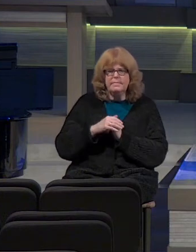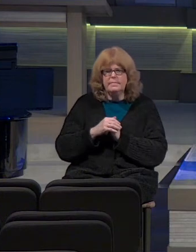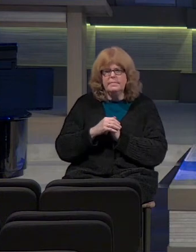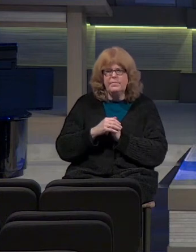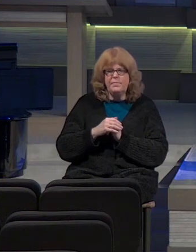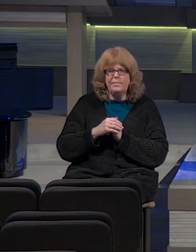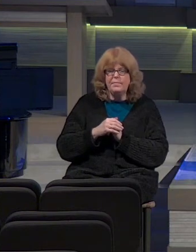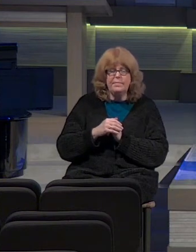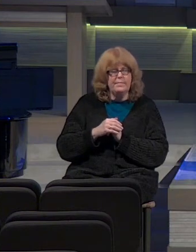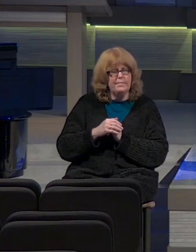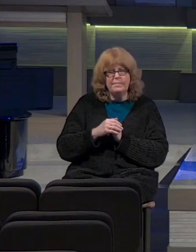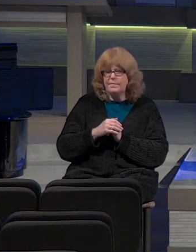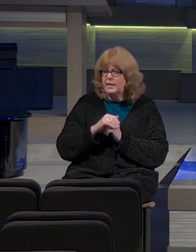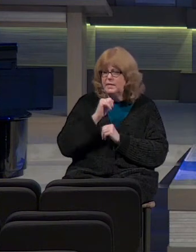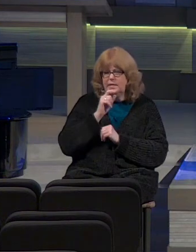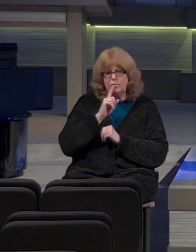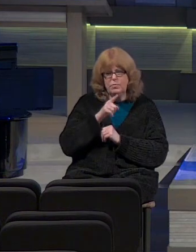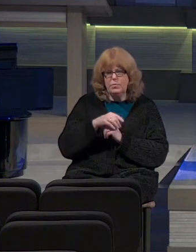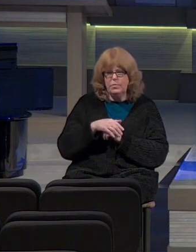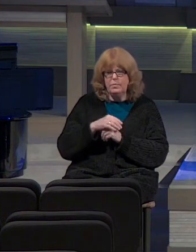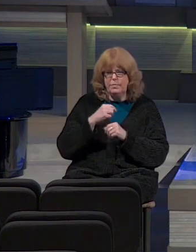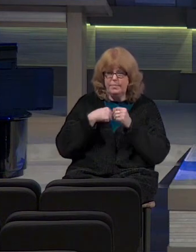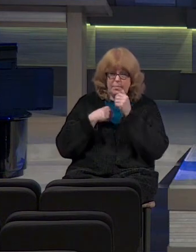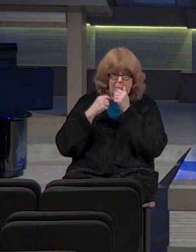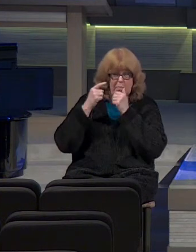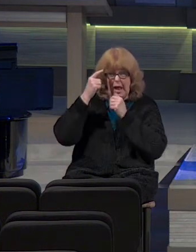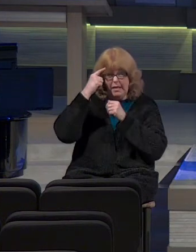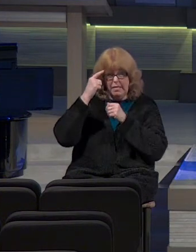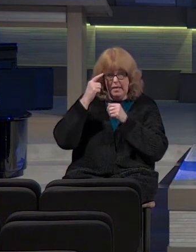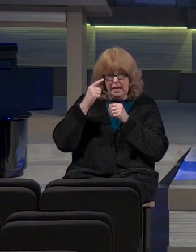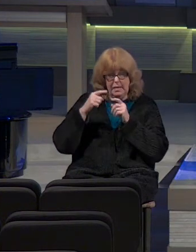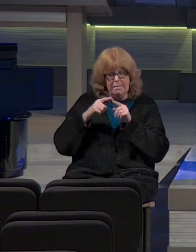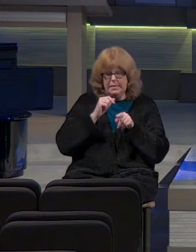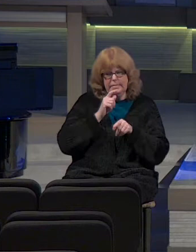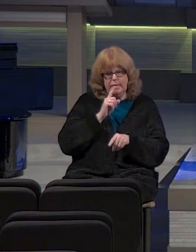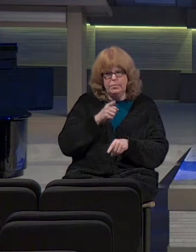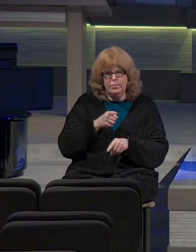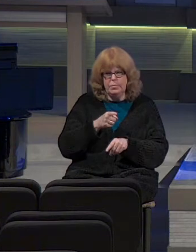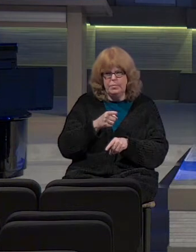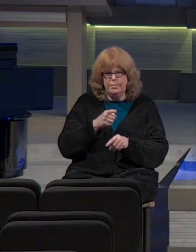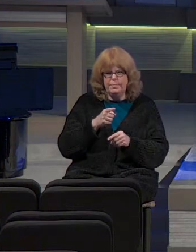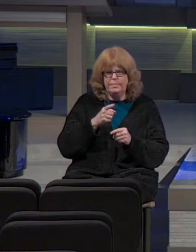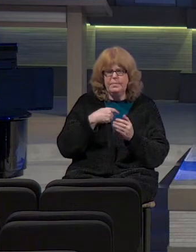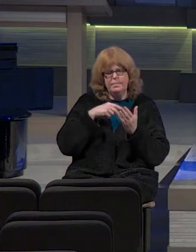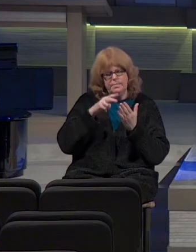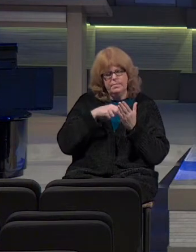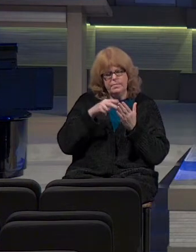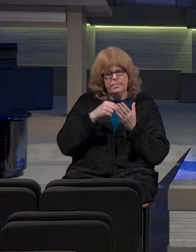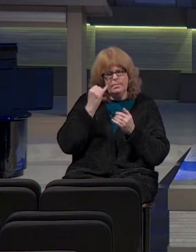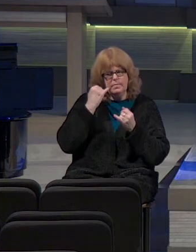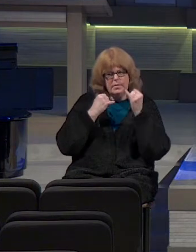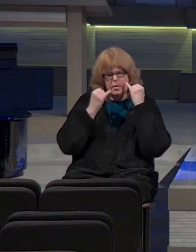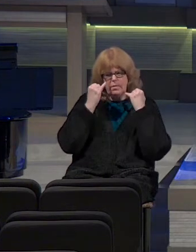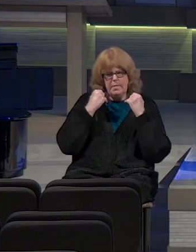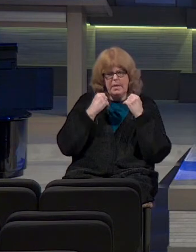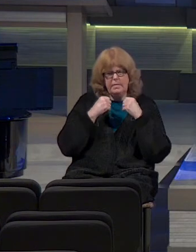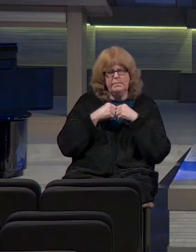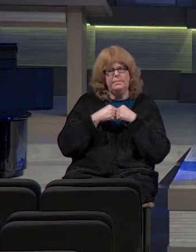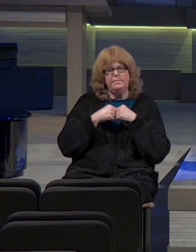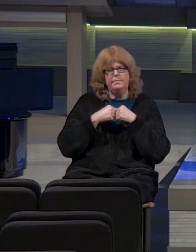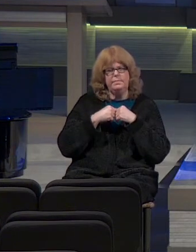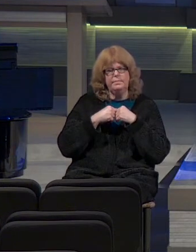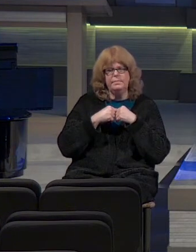But that's really not the case. And as I've been reading Jeremiah a bunch lately, it's really been striking to me how far along